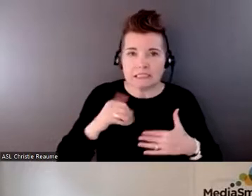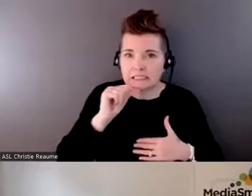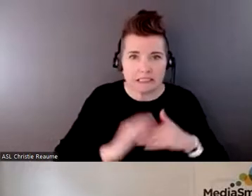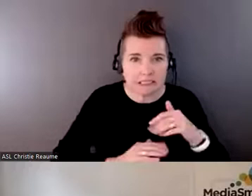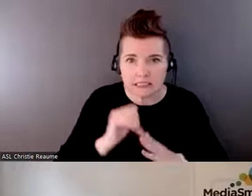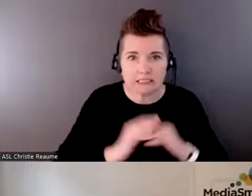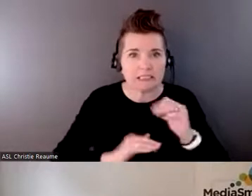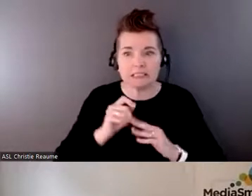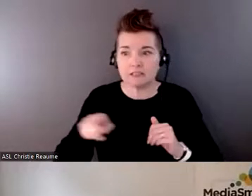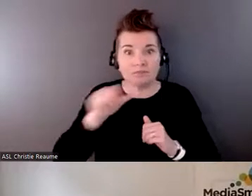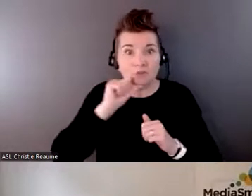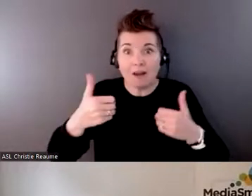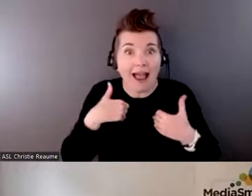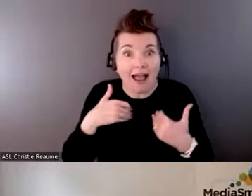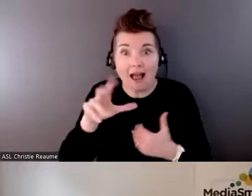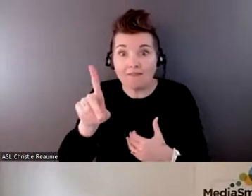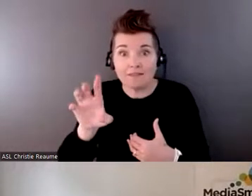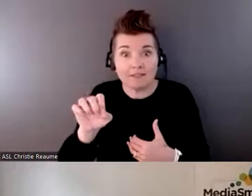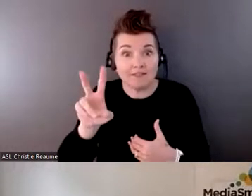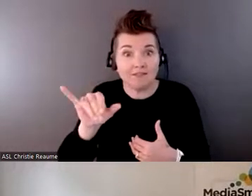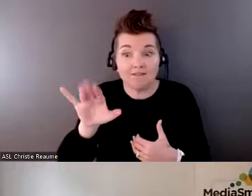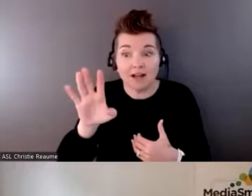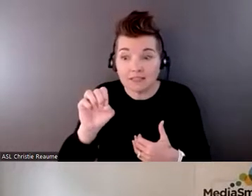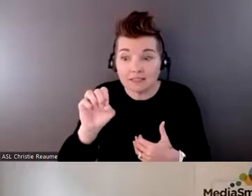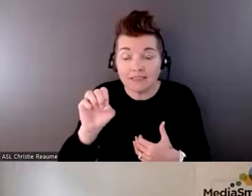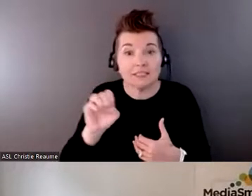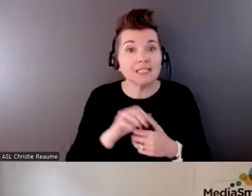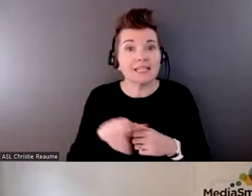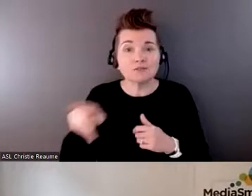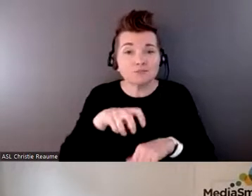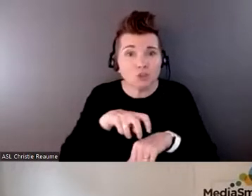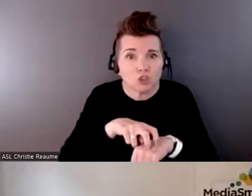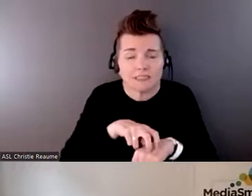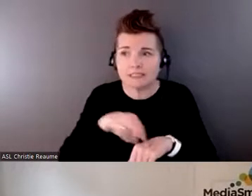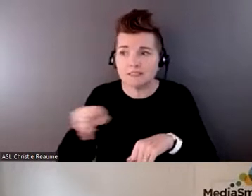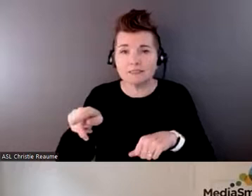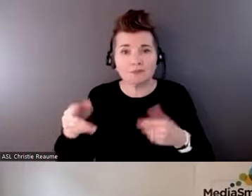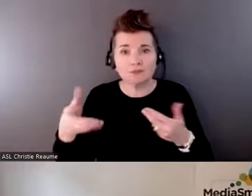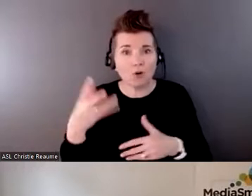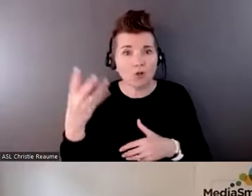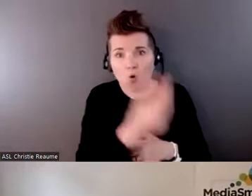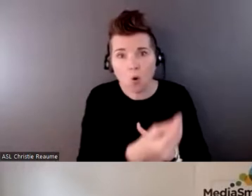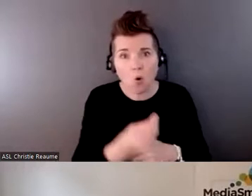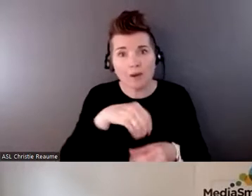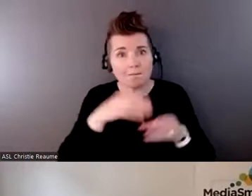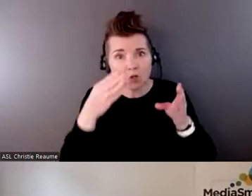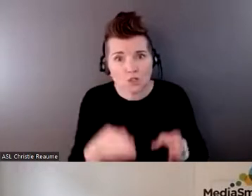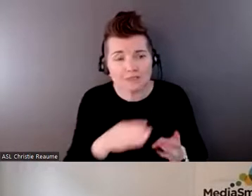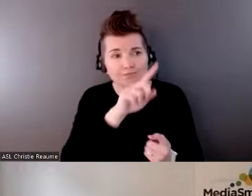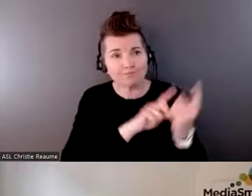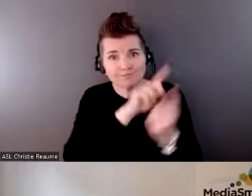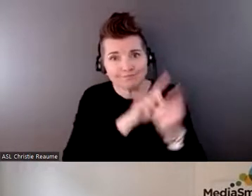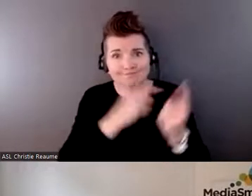equipment just yet. And they're too nervous to go to in-person events because of COVID. So what are ideas that